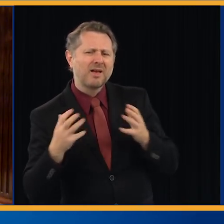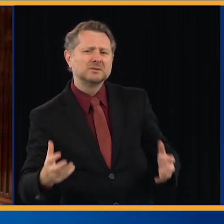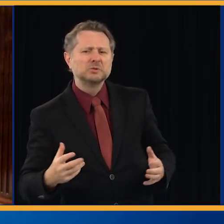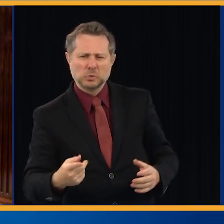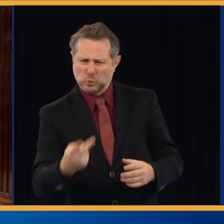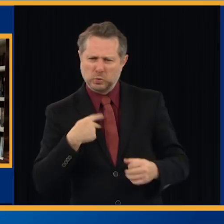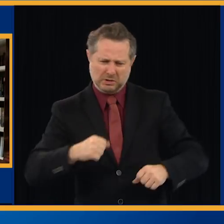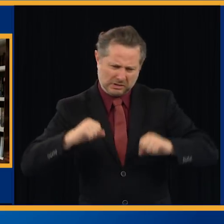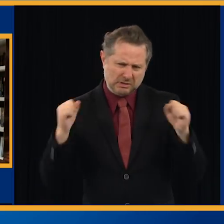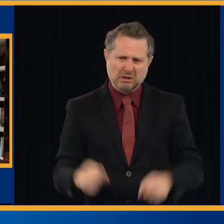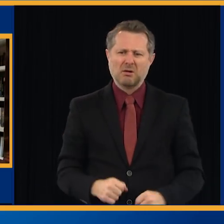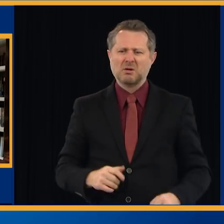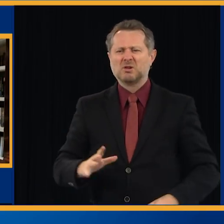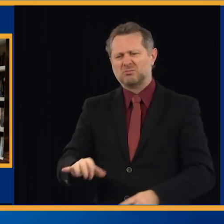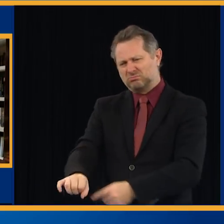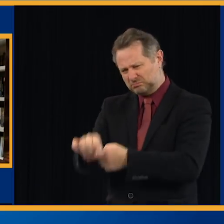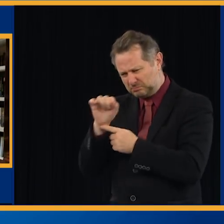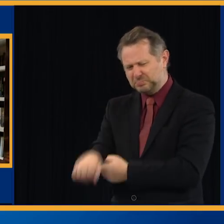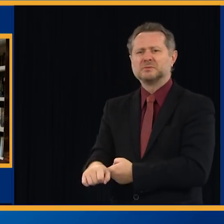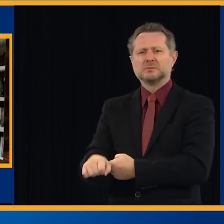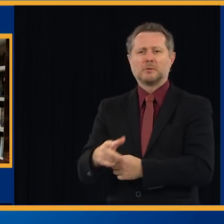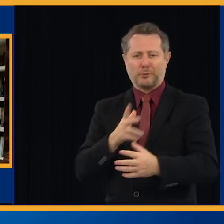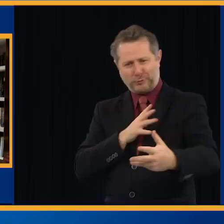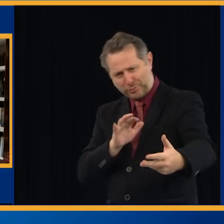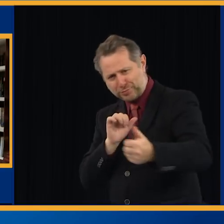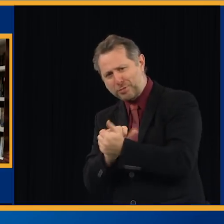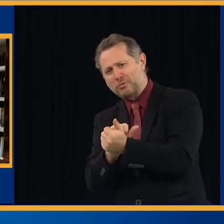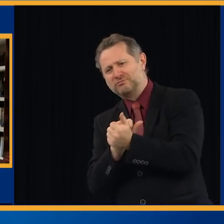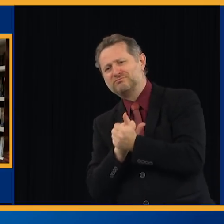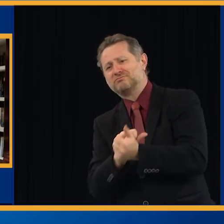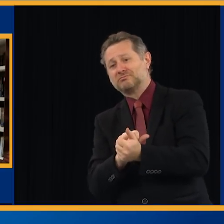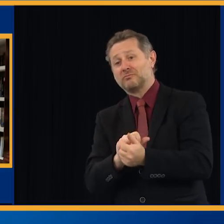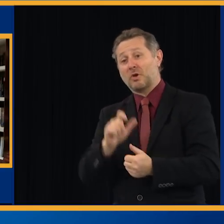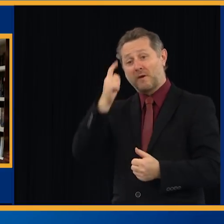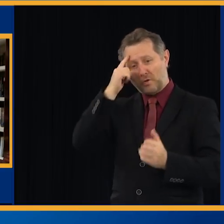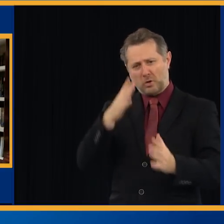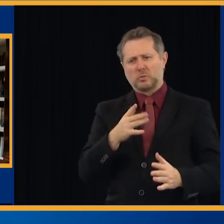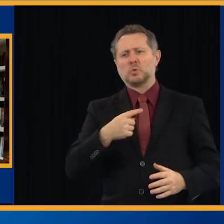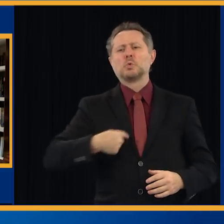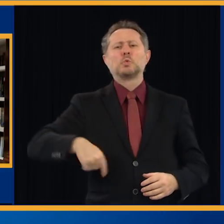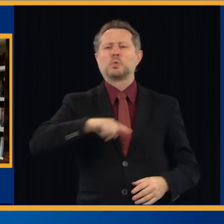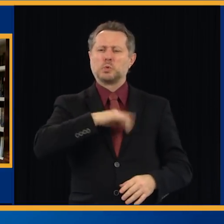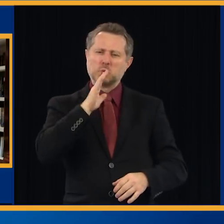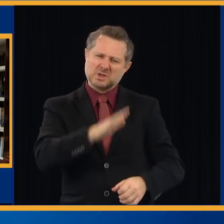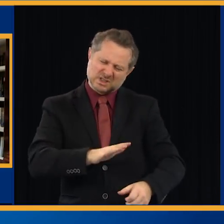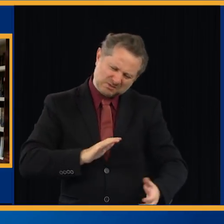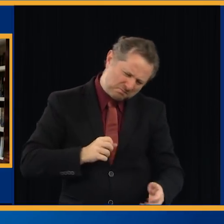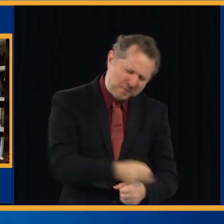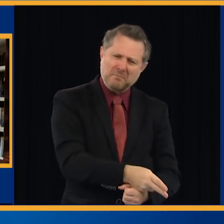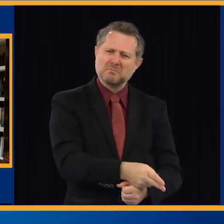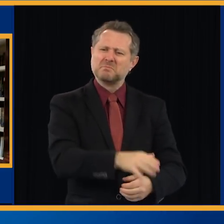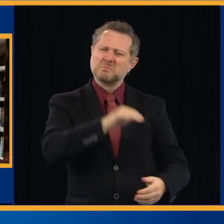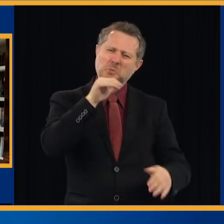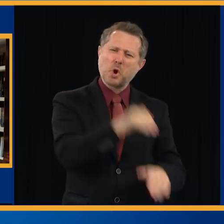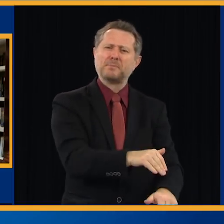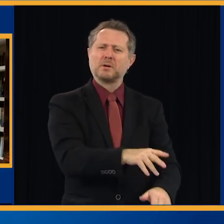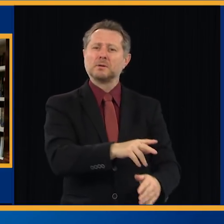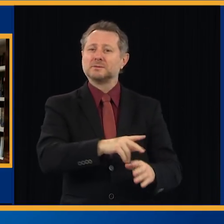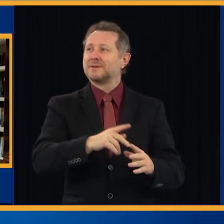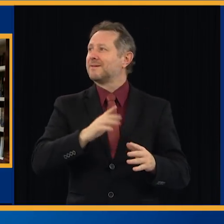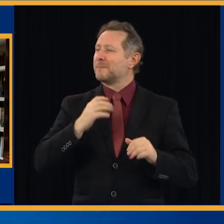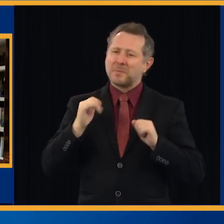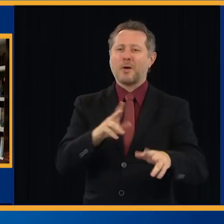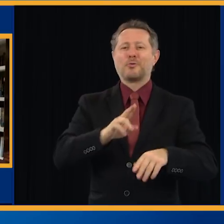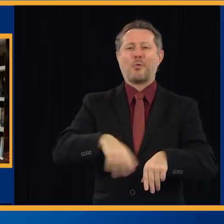thank you for everything you're doing. Together, we're going to lick this and get back to a normal life that we can, and we are so proud of the way the